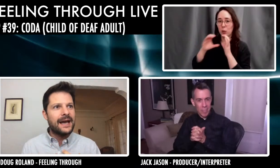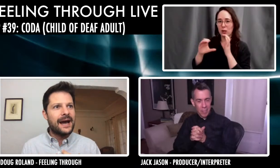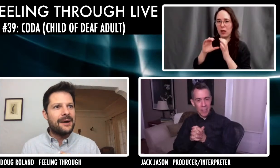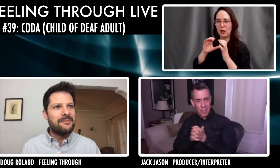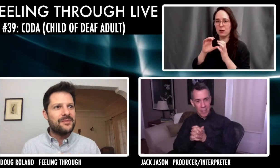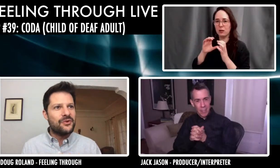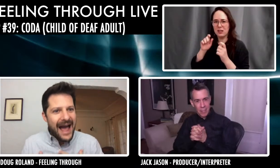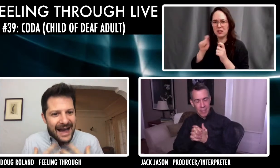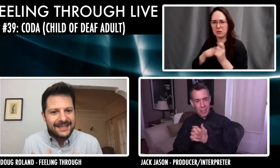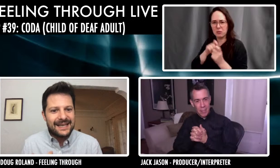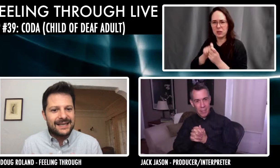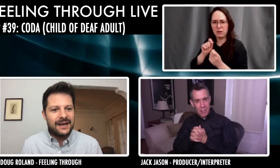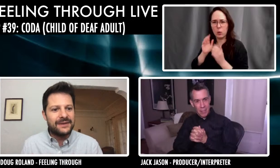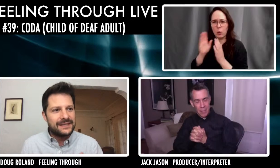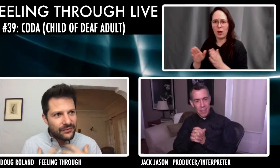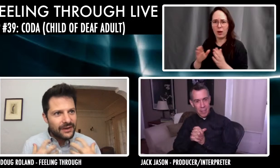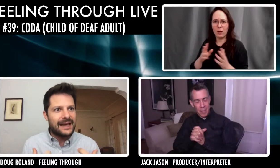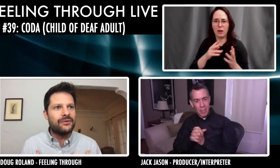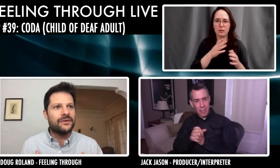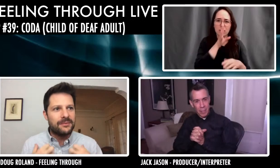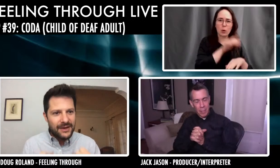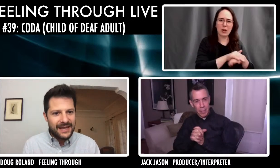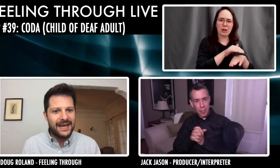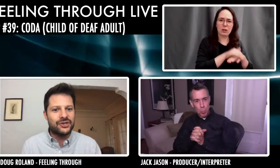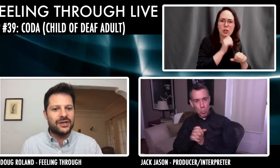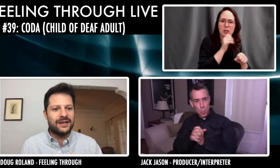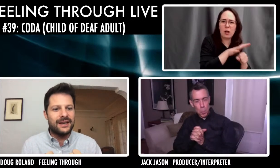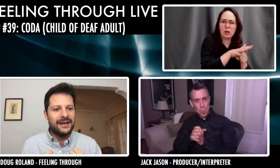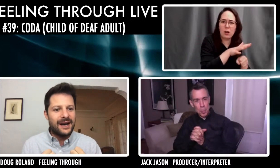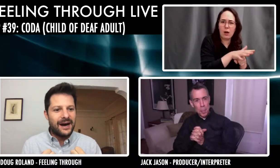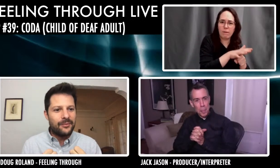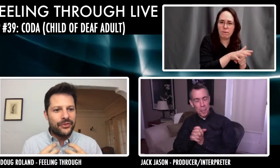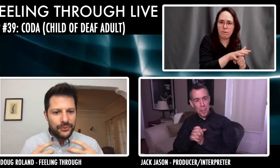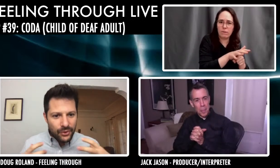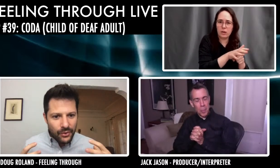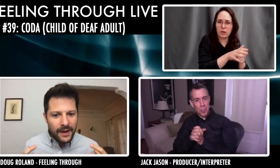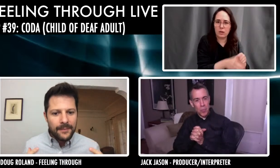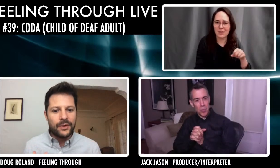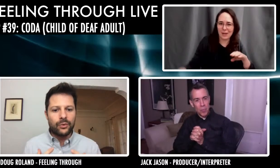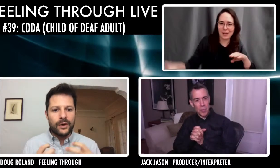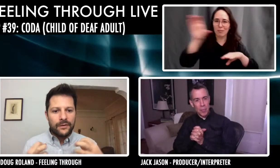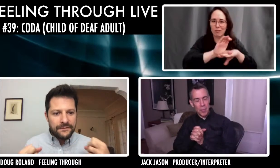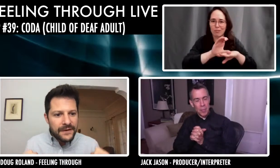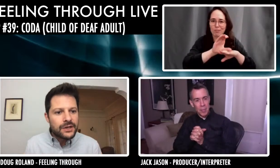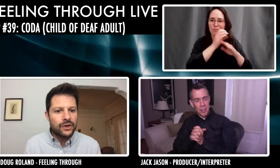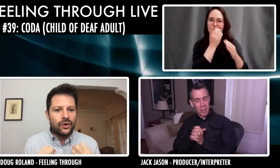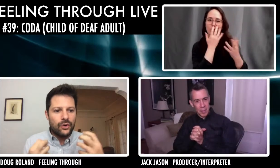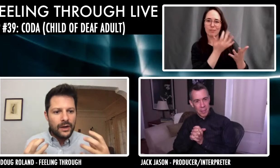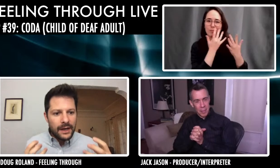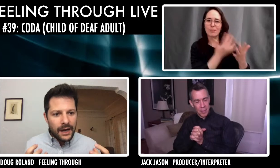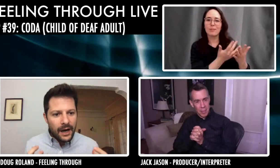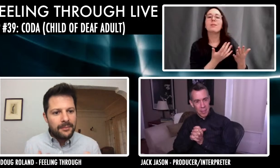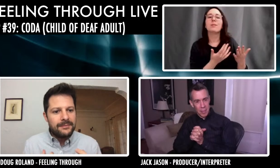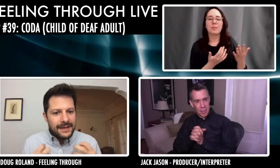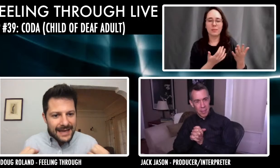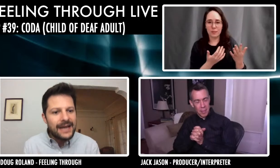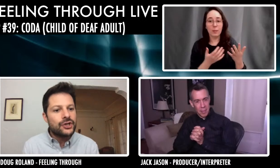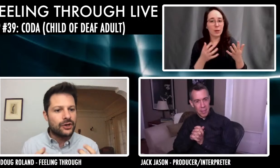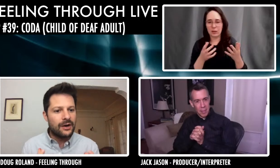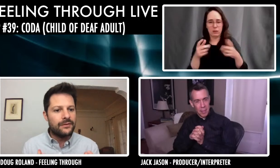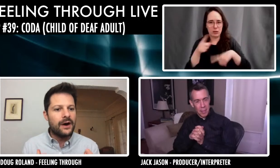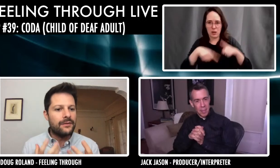like, um, you access kind of a different level of communication, um, through the real physical, um,